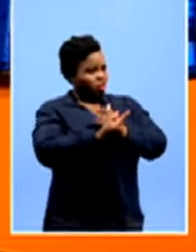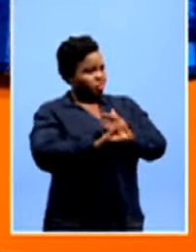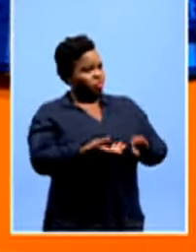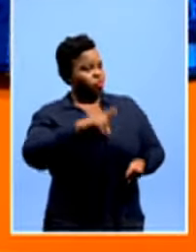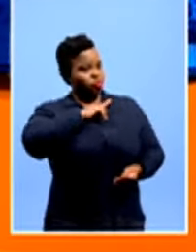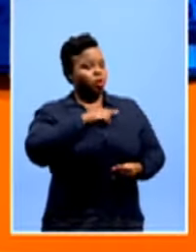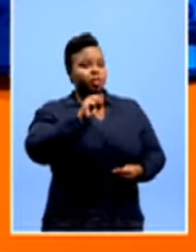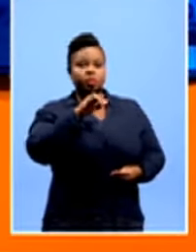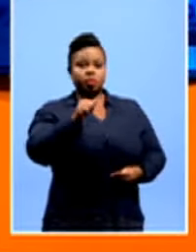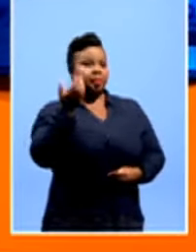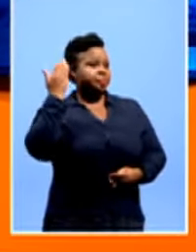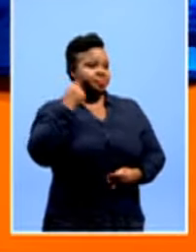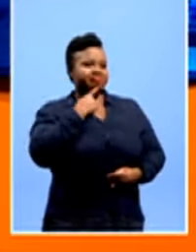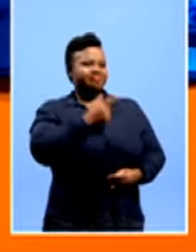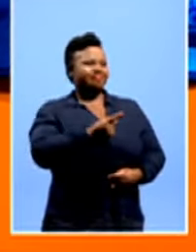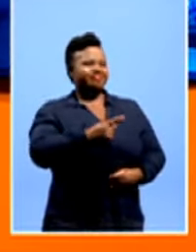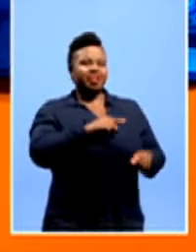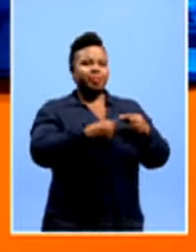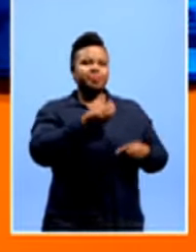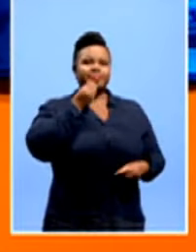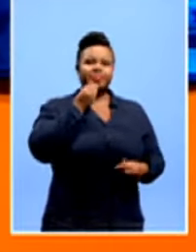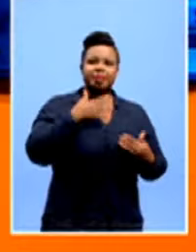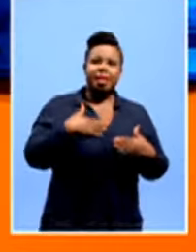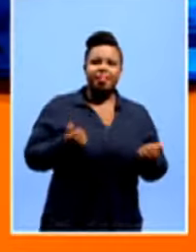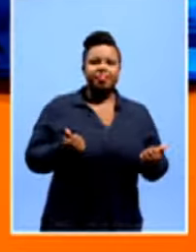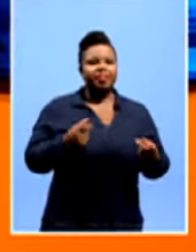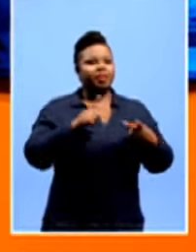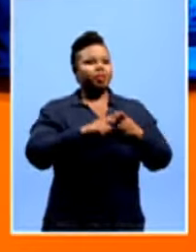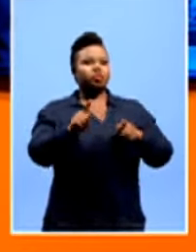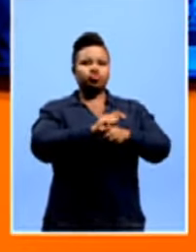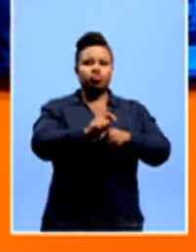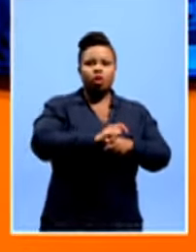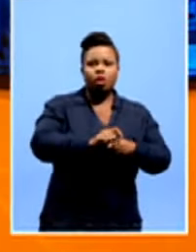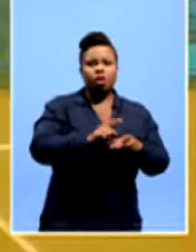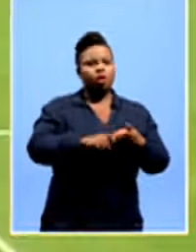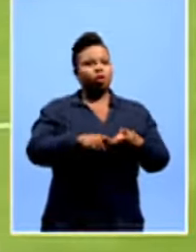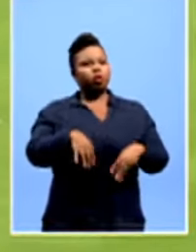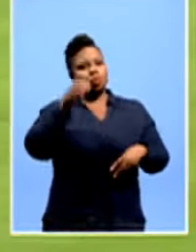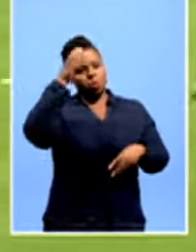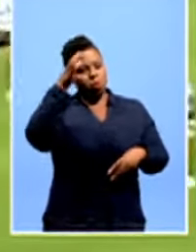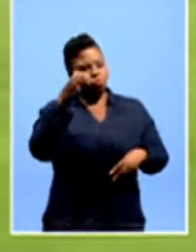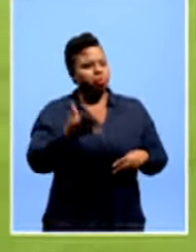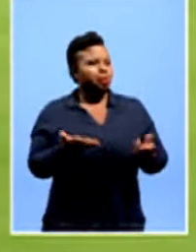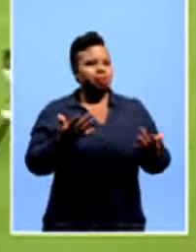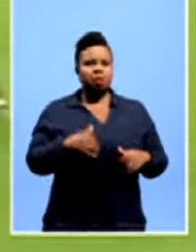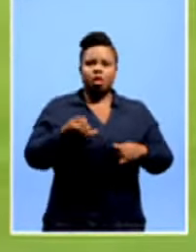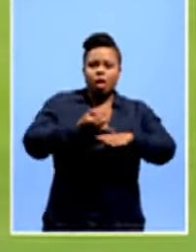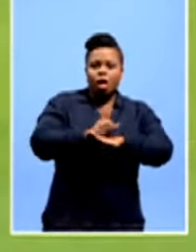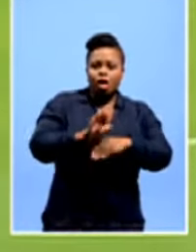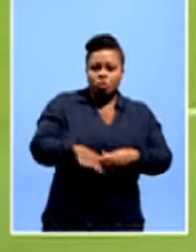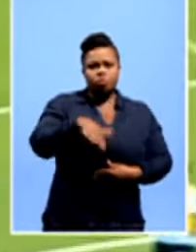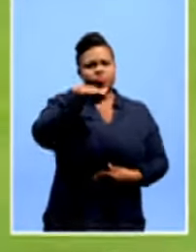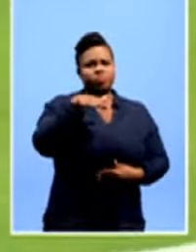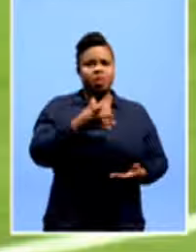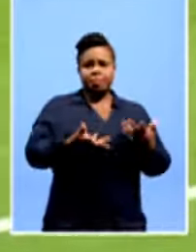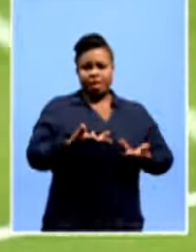mean, one of the points Siak Olisi made, he speaks about nutrition, he speaks about training, about coaching very early on in life. You may